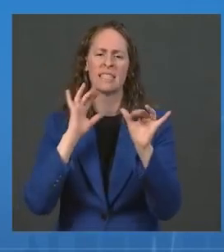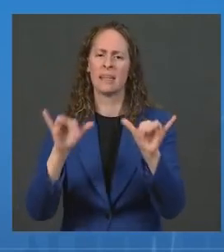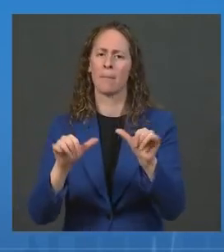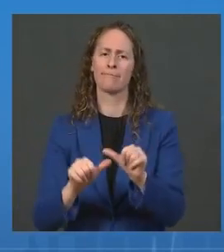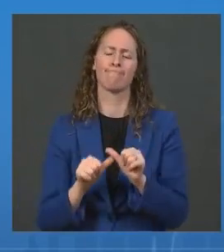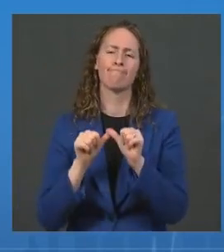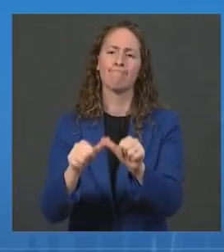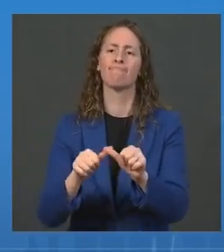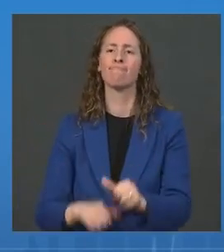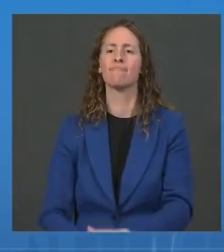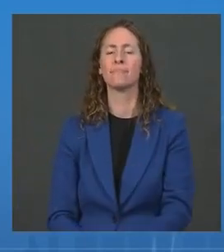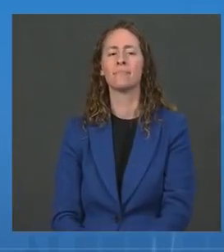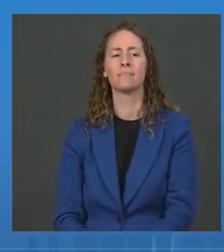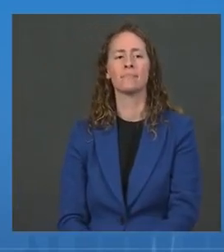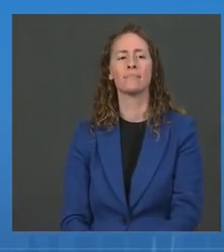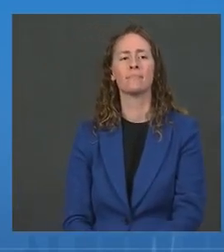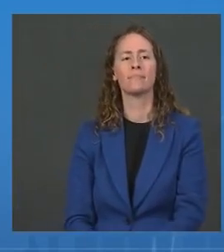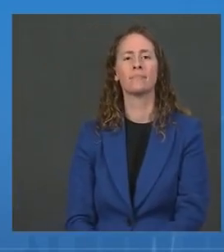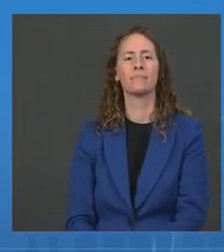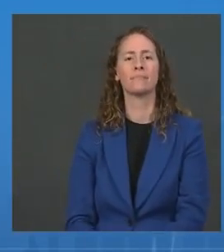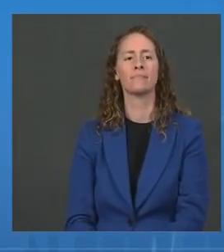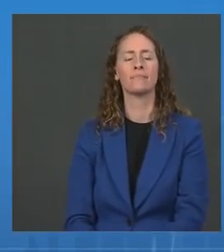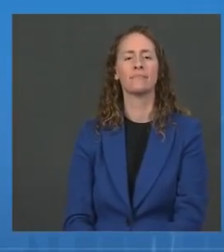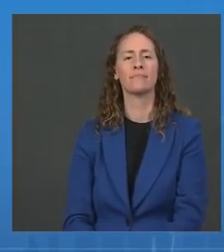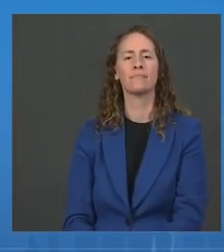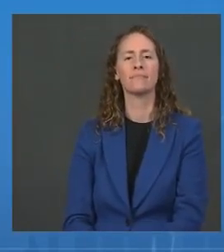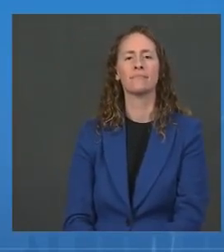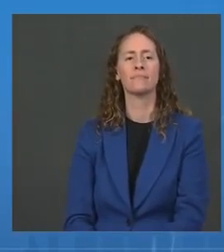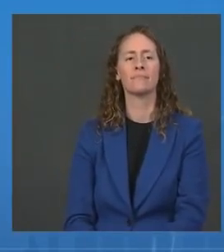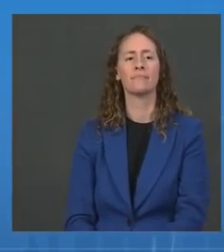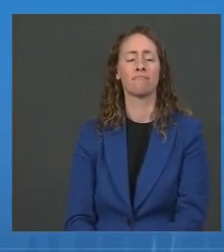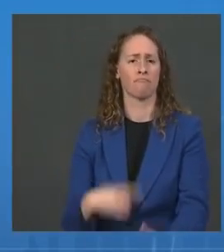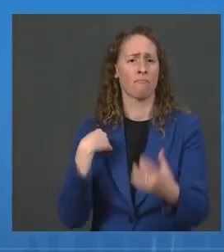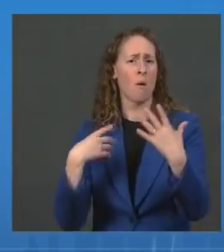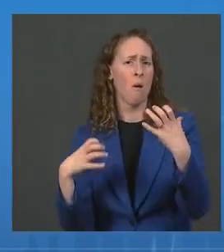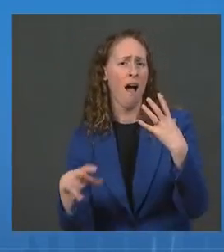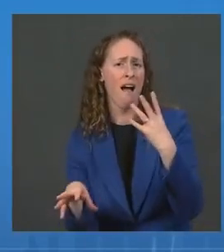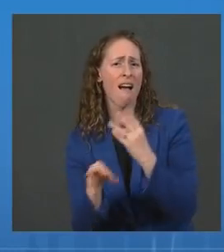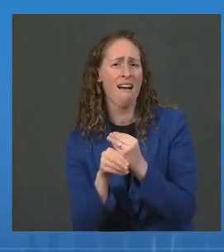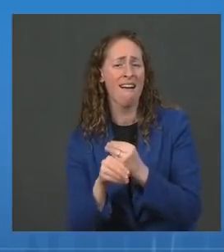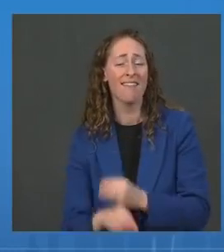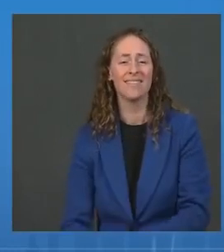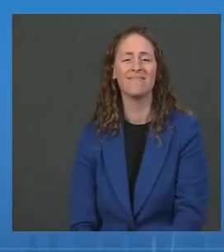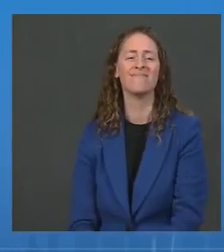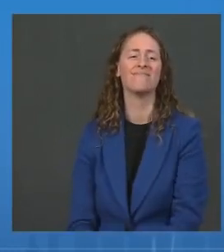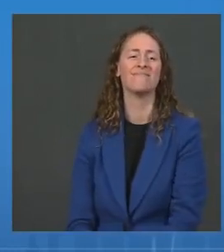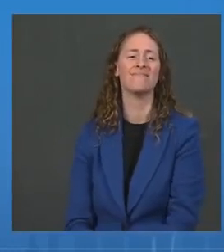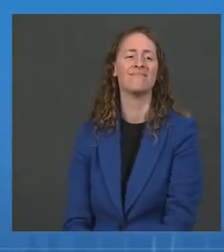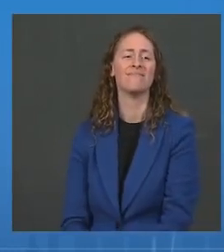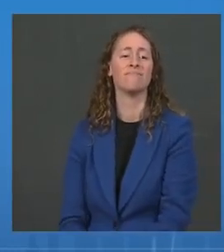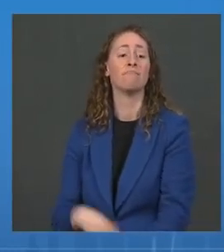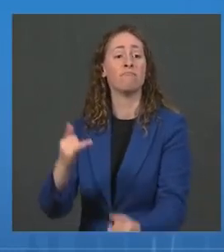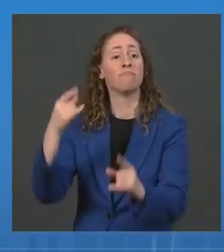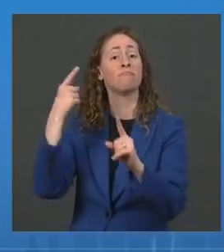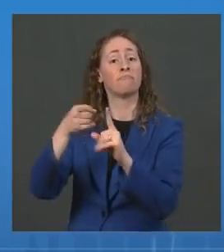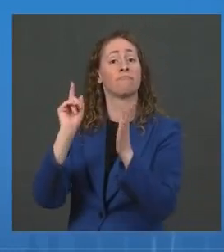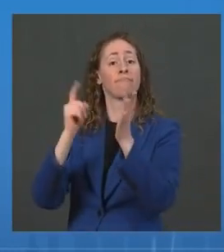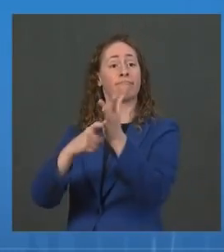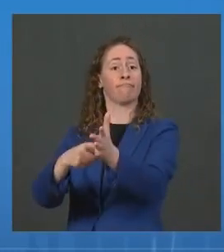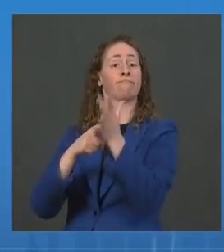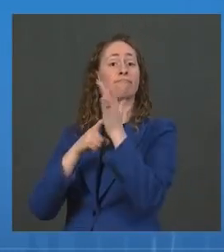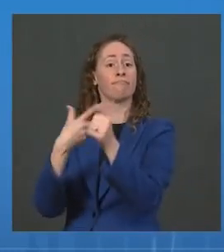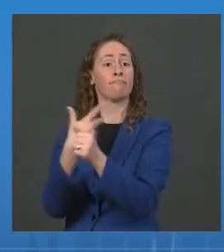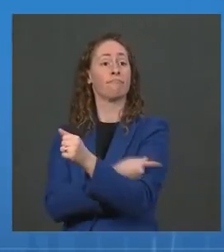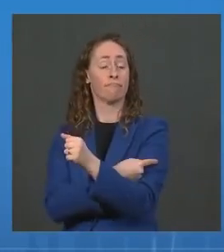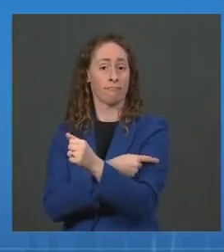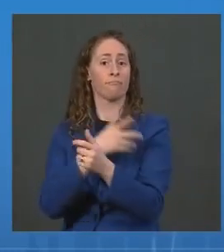Dr. Jennifer, if might just add to that, the mandatory vaccination for our long-term care facilities, for